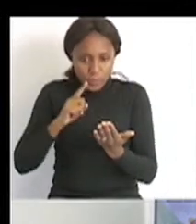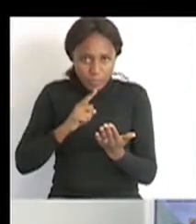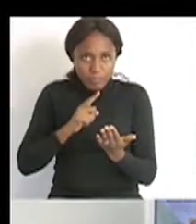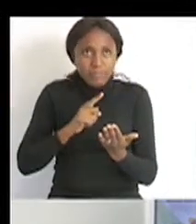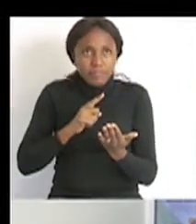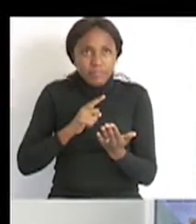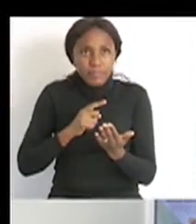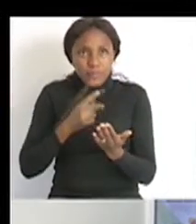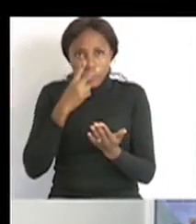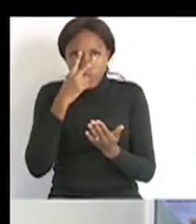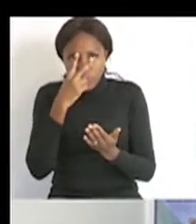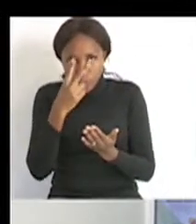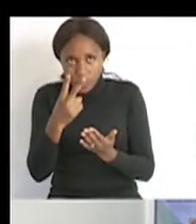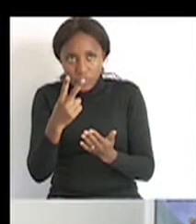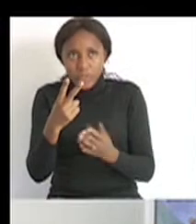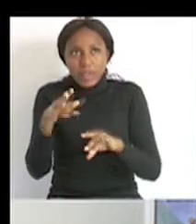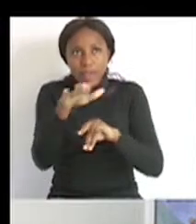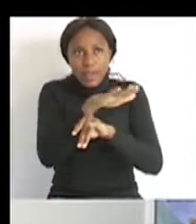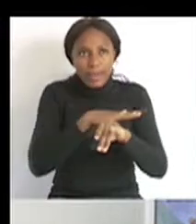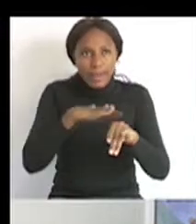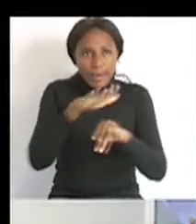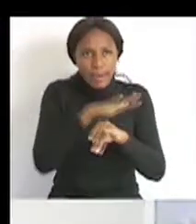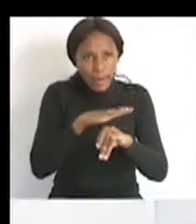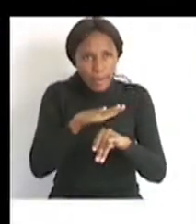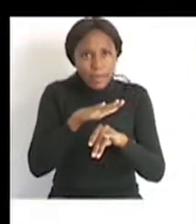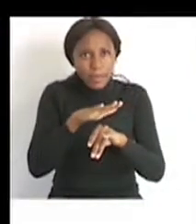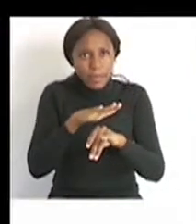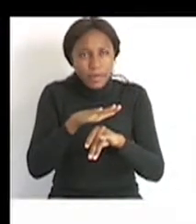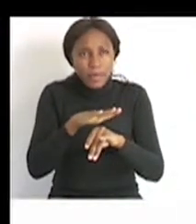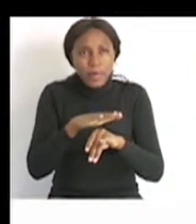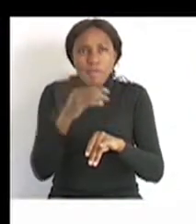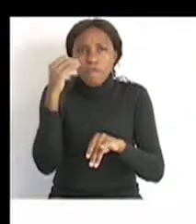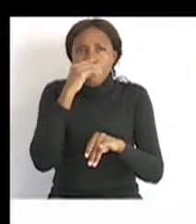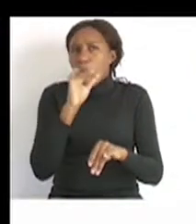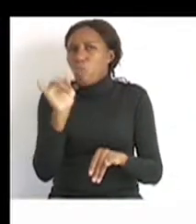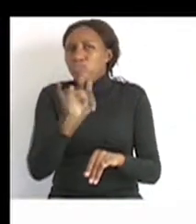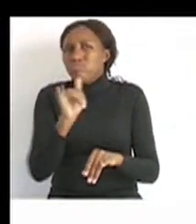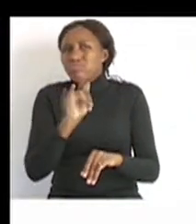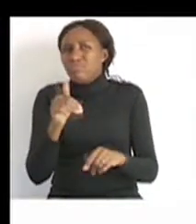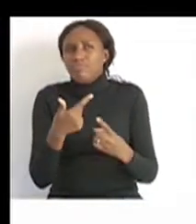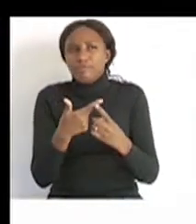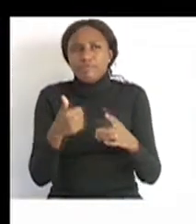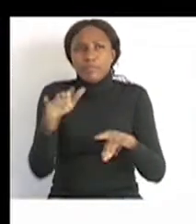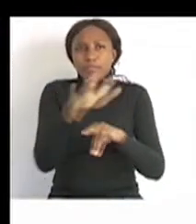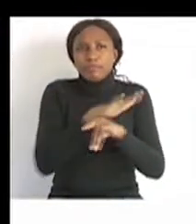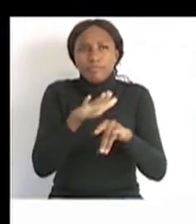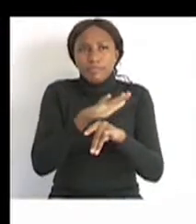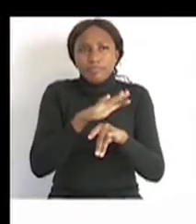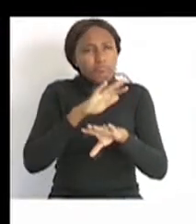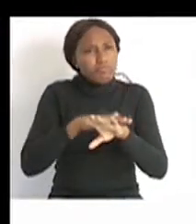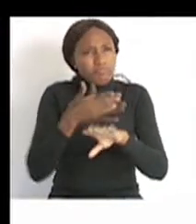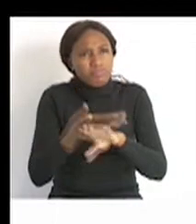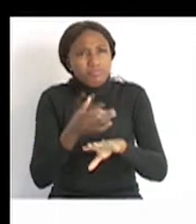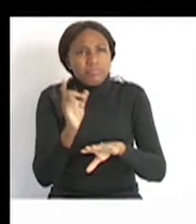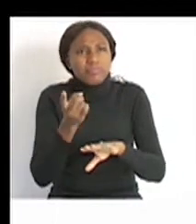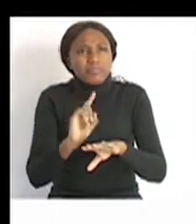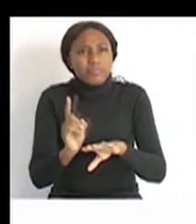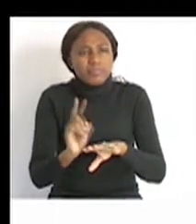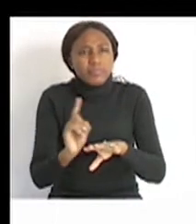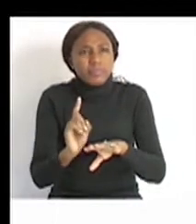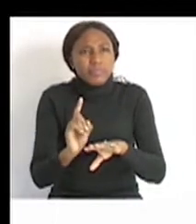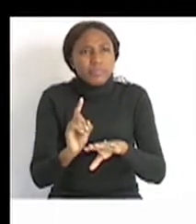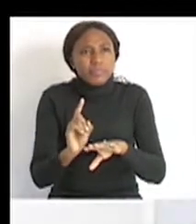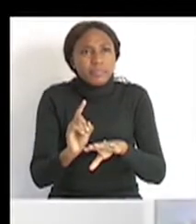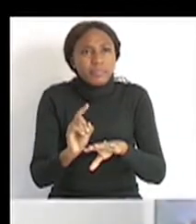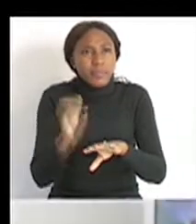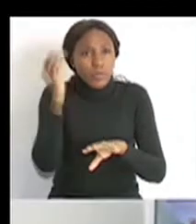move to animals. Let's see what different types of food we can get from animals. So I think the